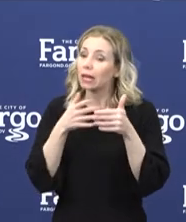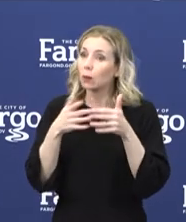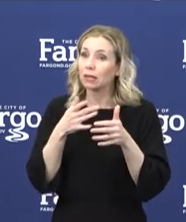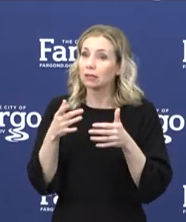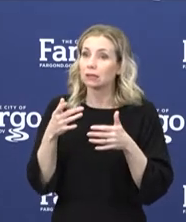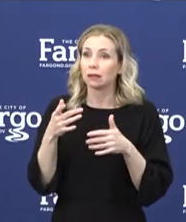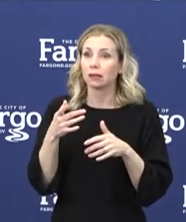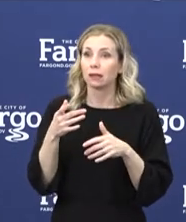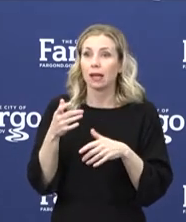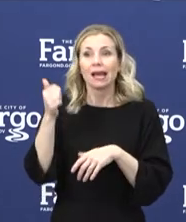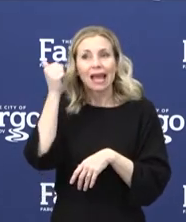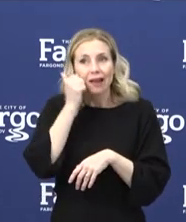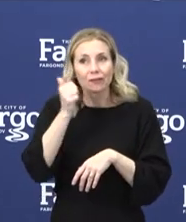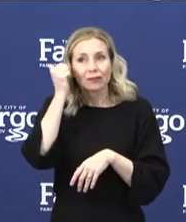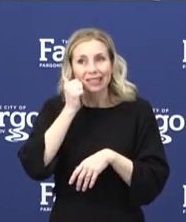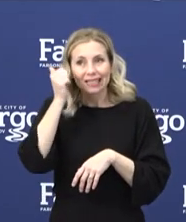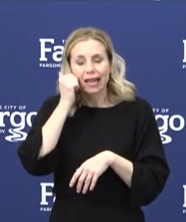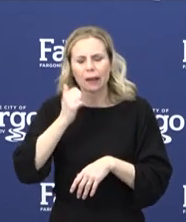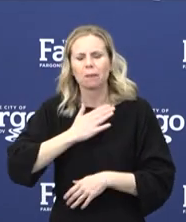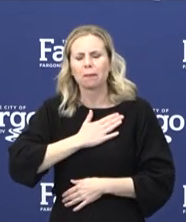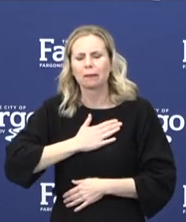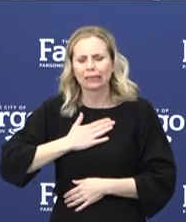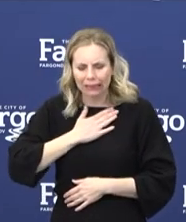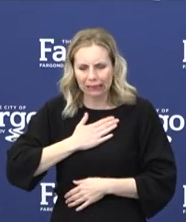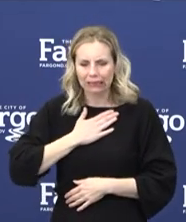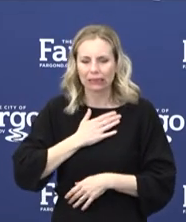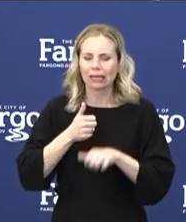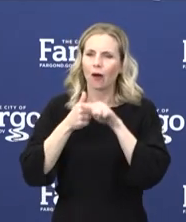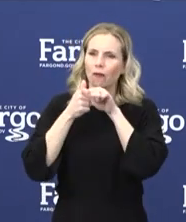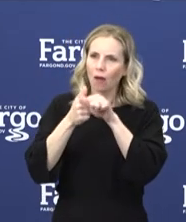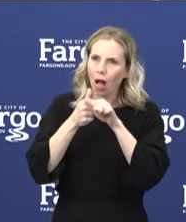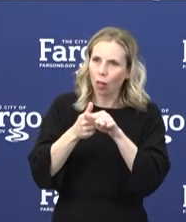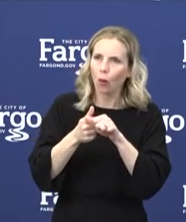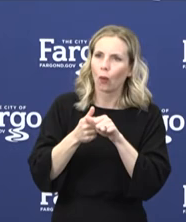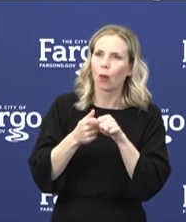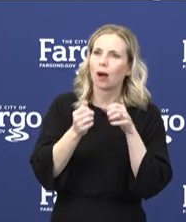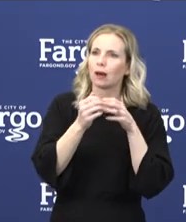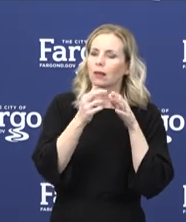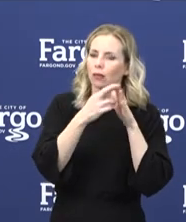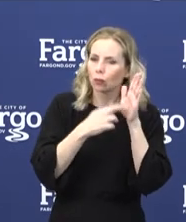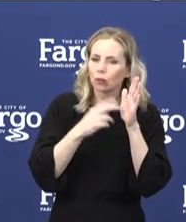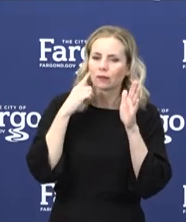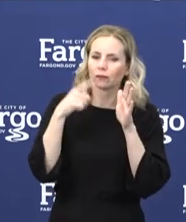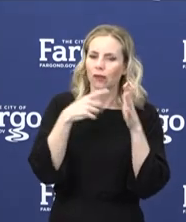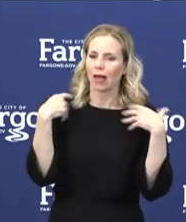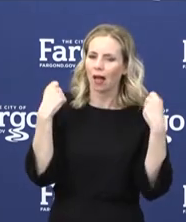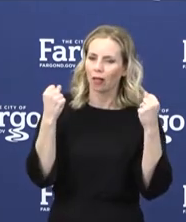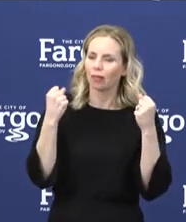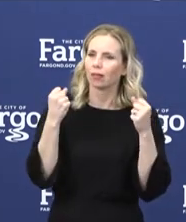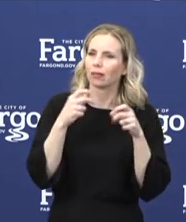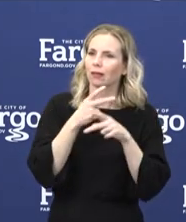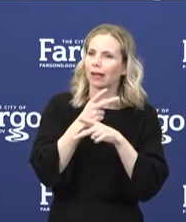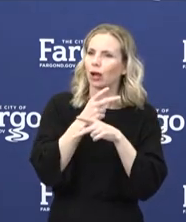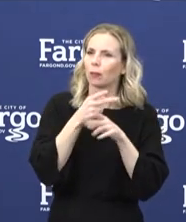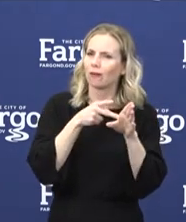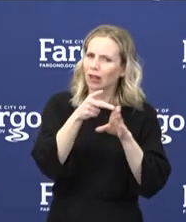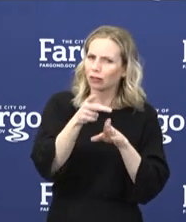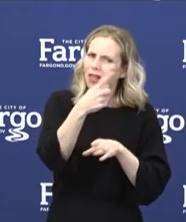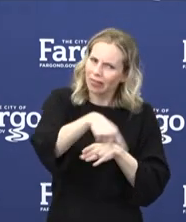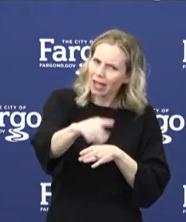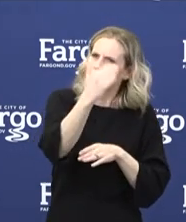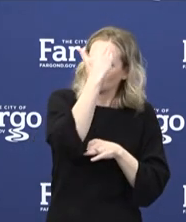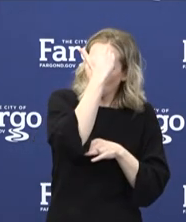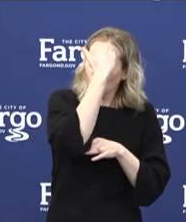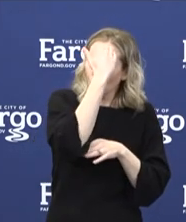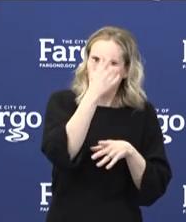on a daily basis, please follow the guidelines of these healthcare professionals. They absolutely are